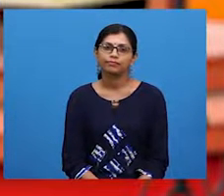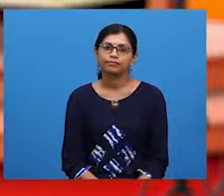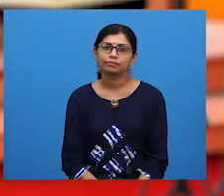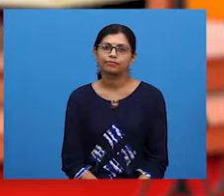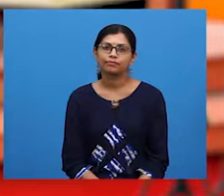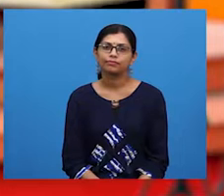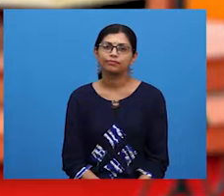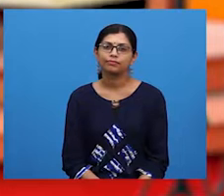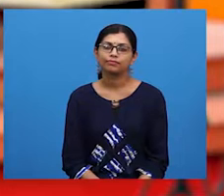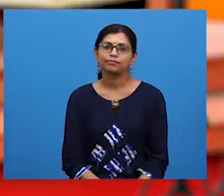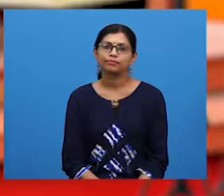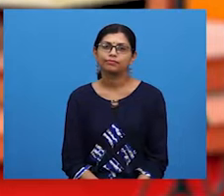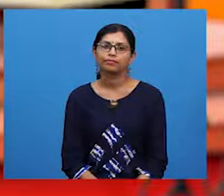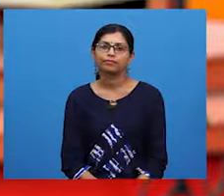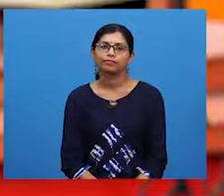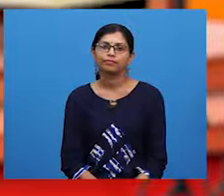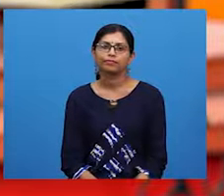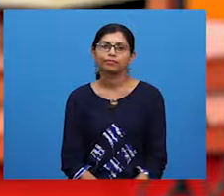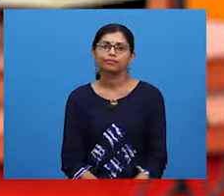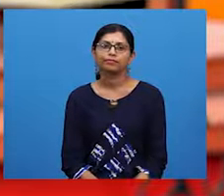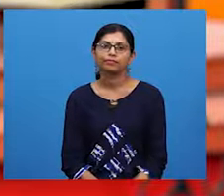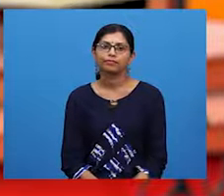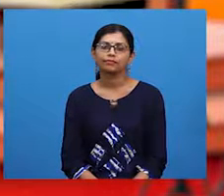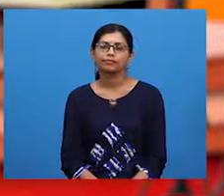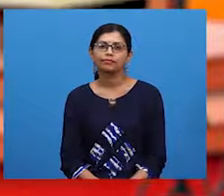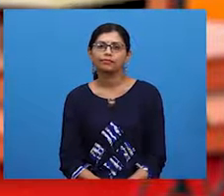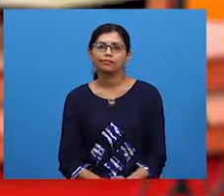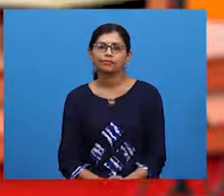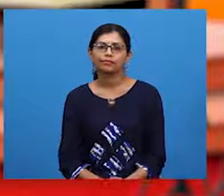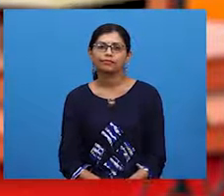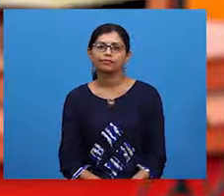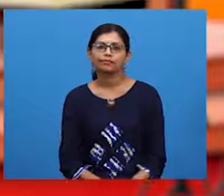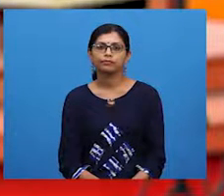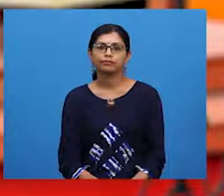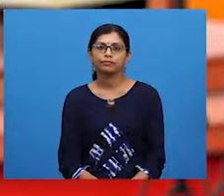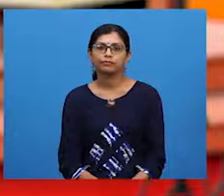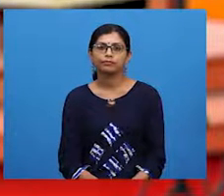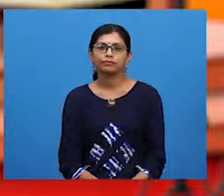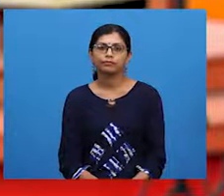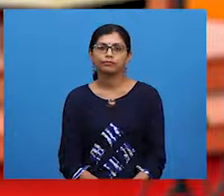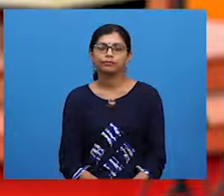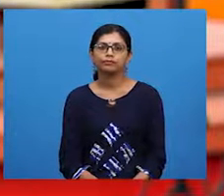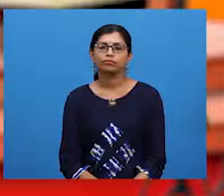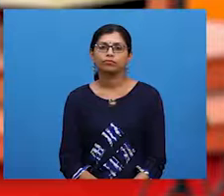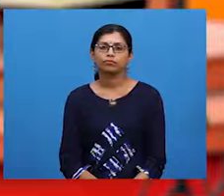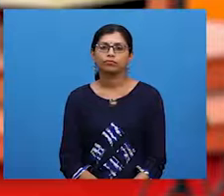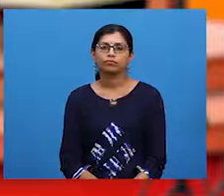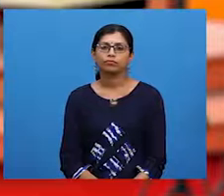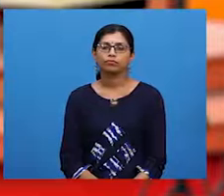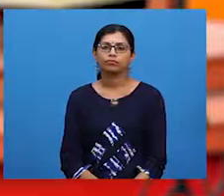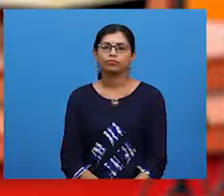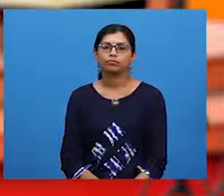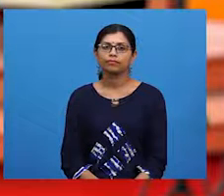Today, we have three famous influencers with us. I have here in the studio with me,